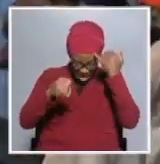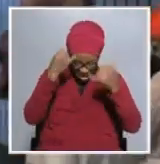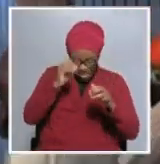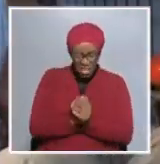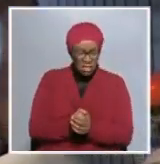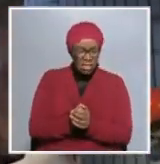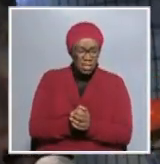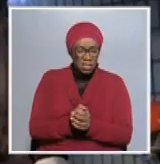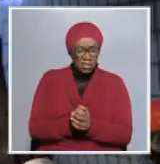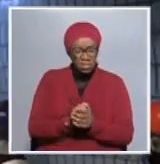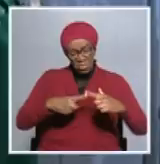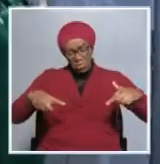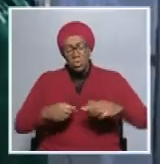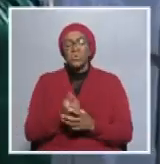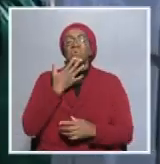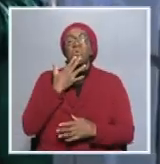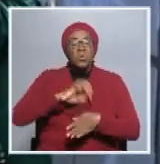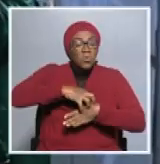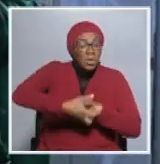Who stands to lose out exactly?